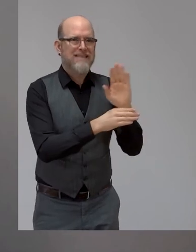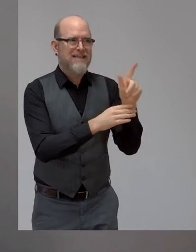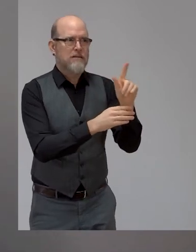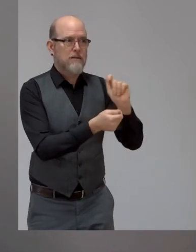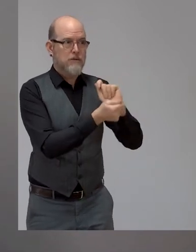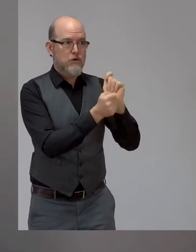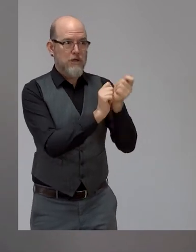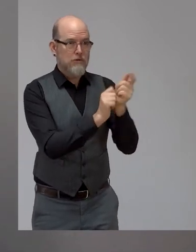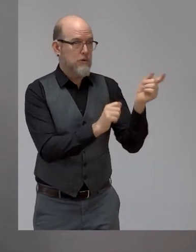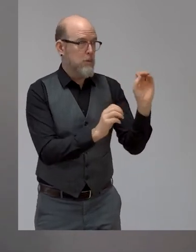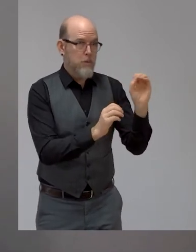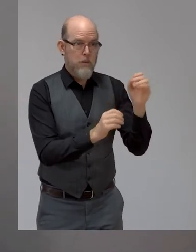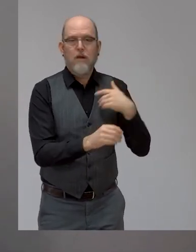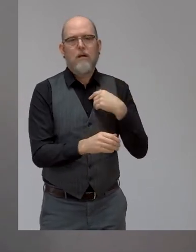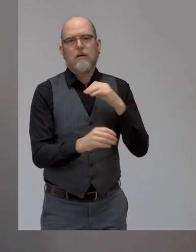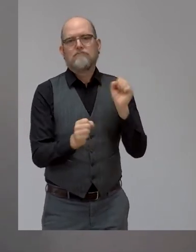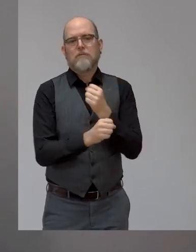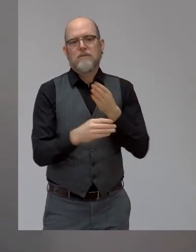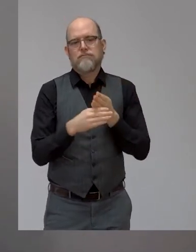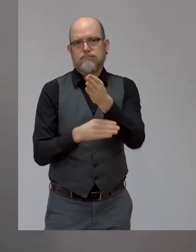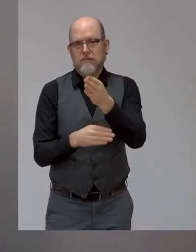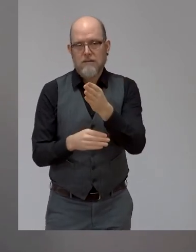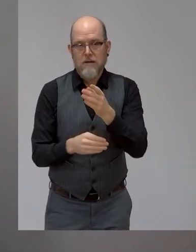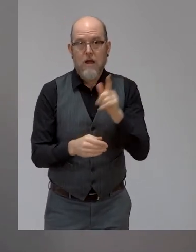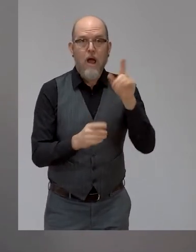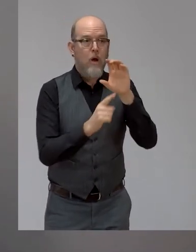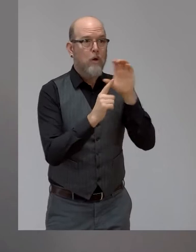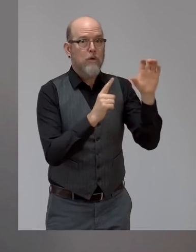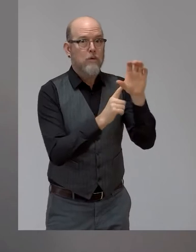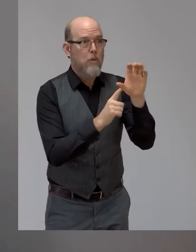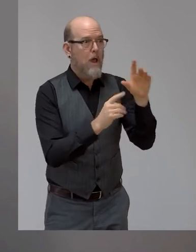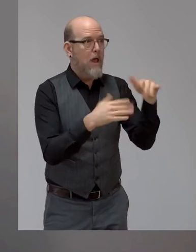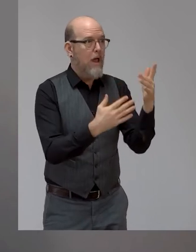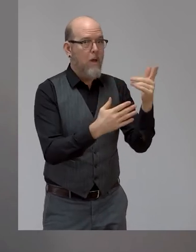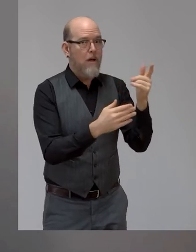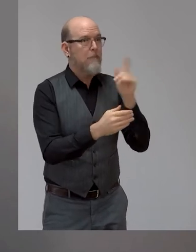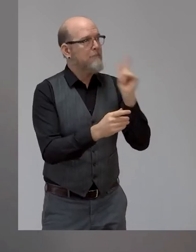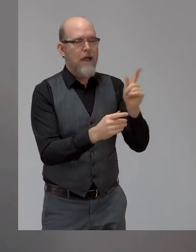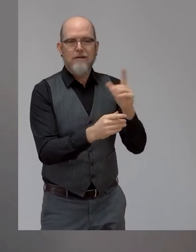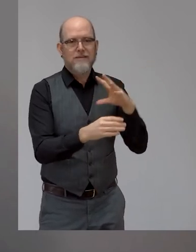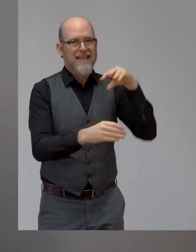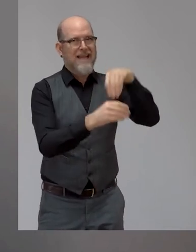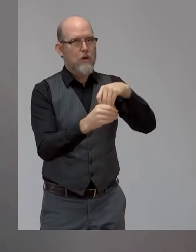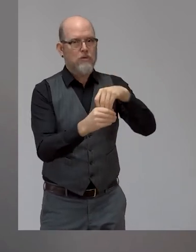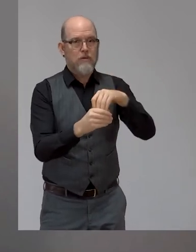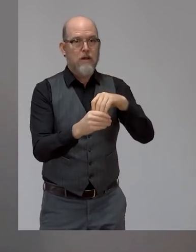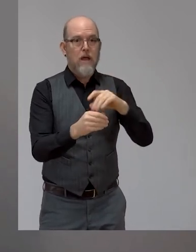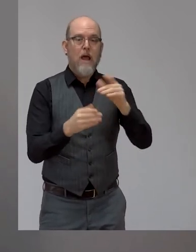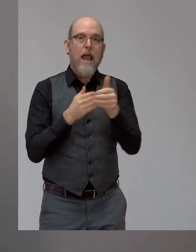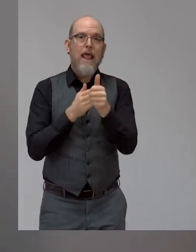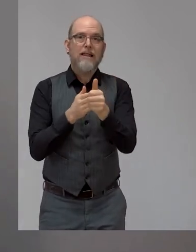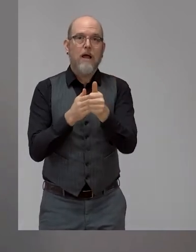business cultures? We need inclusive leaders. Leaders make choices and those choices